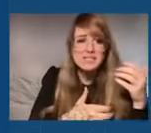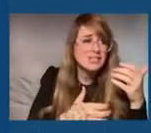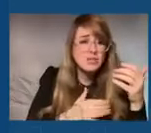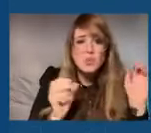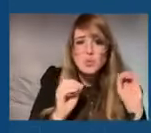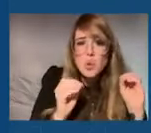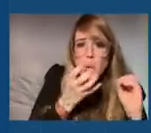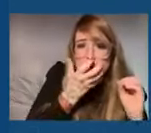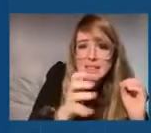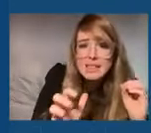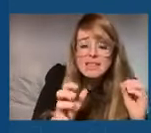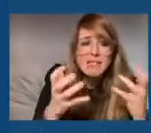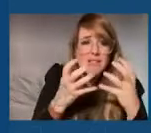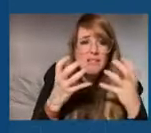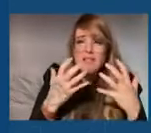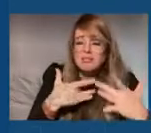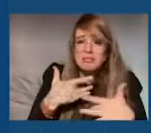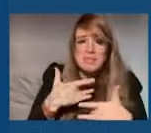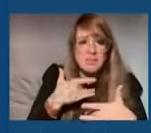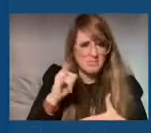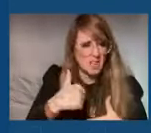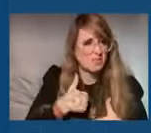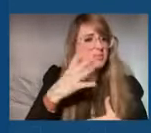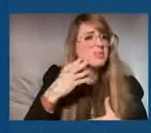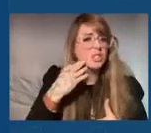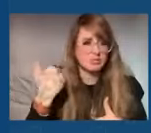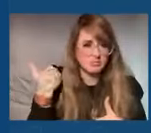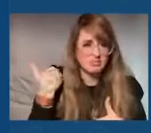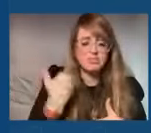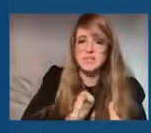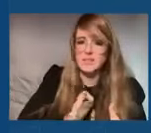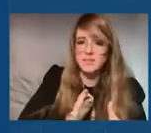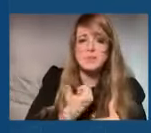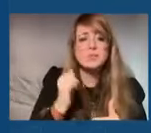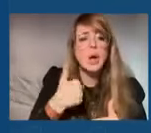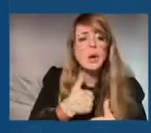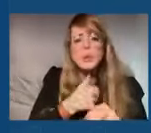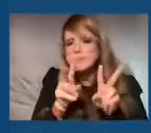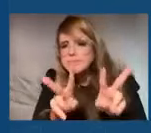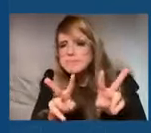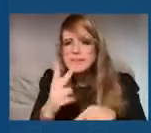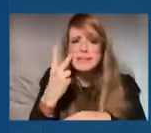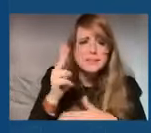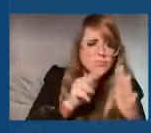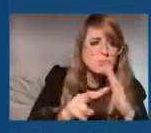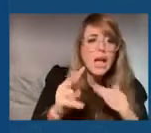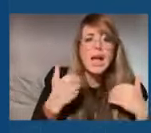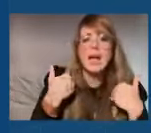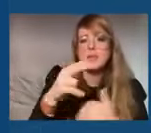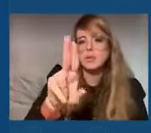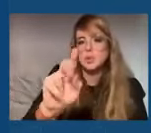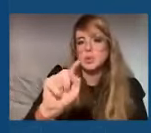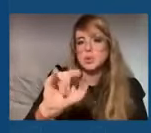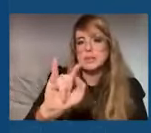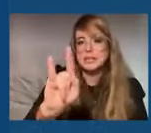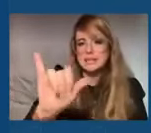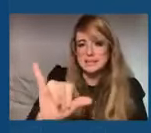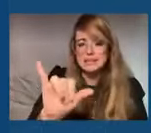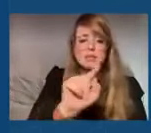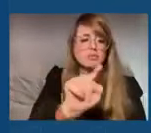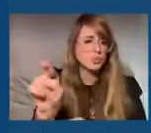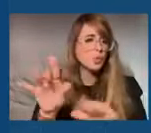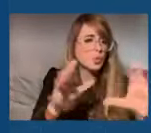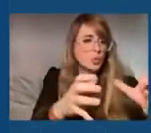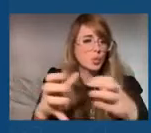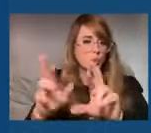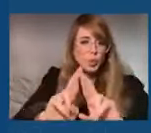in your house in the middle of winter. So we're watching for that. We've, again, have utility crews all set, already on the ground, ready to